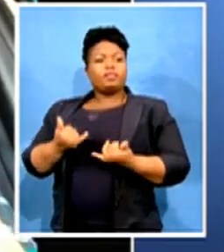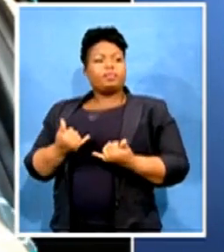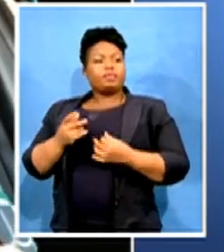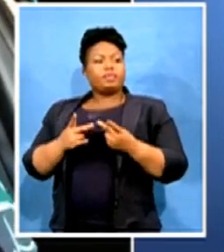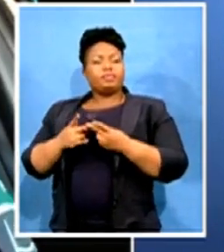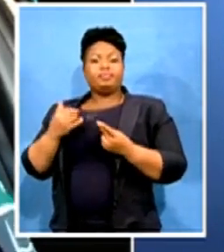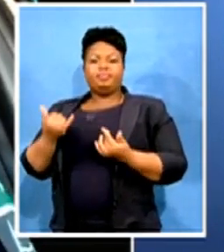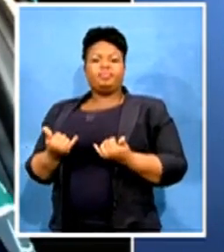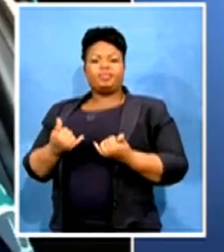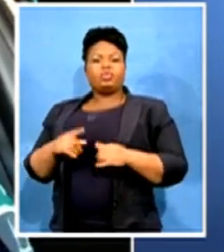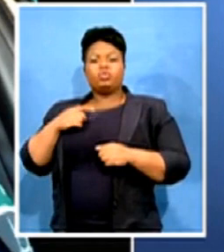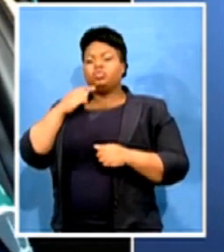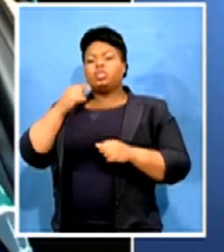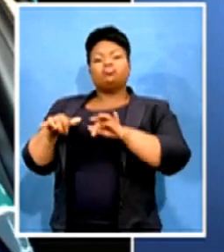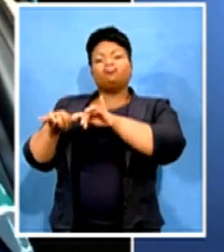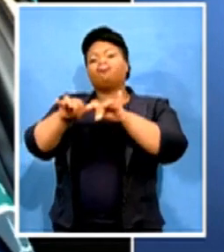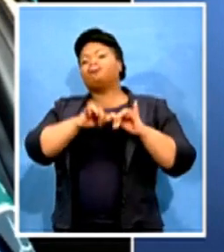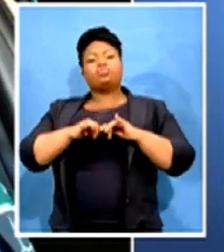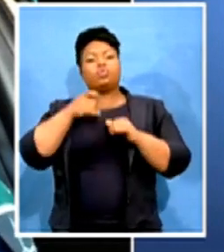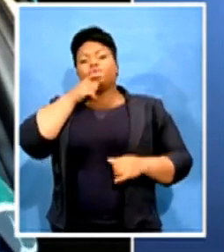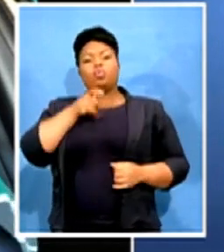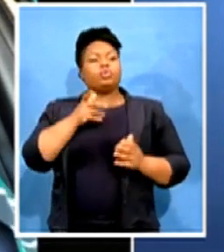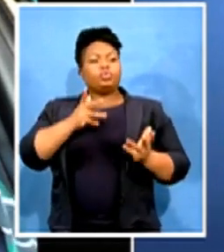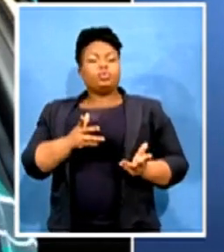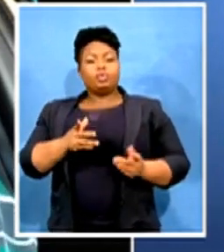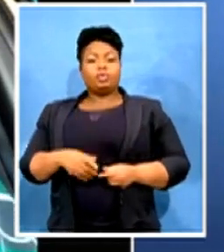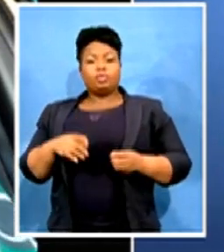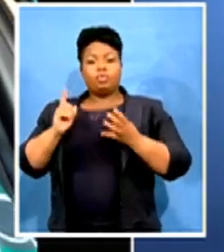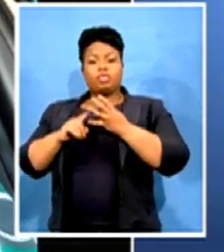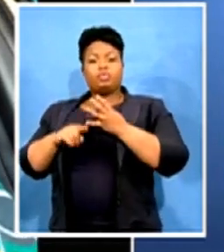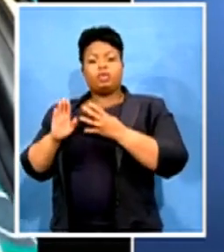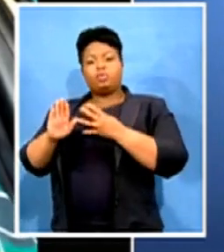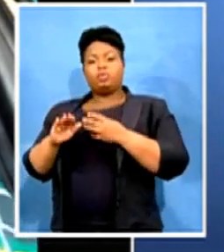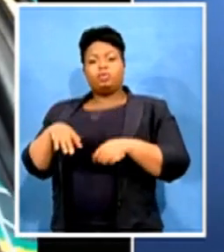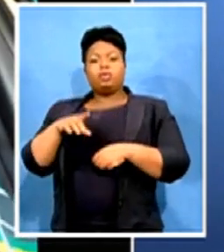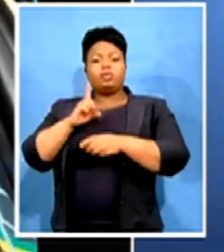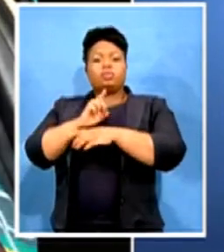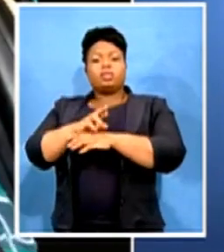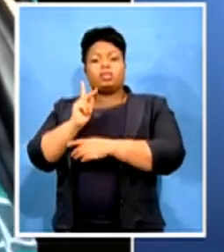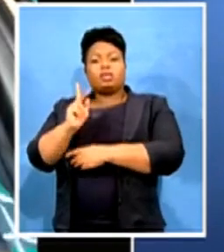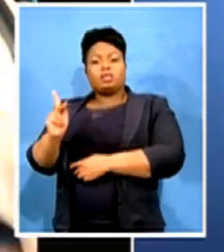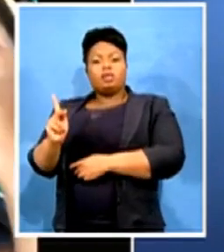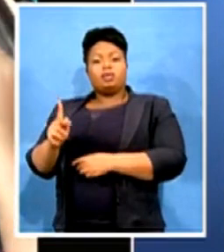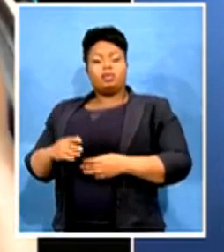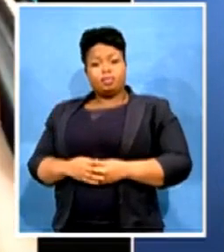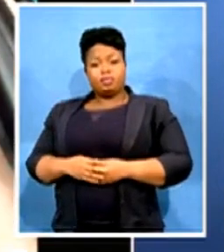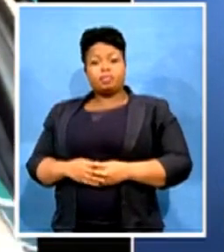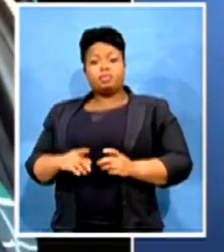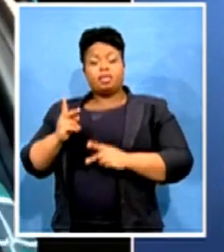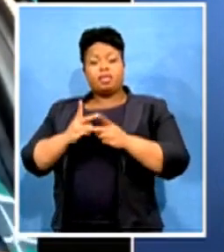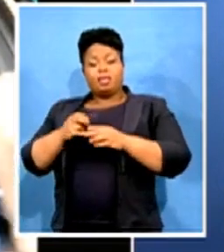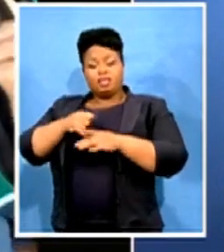Yesterday, I was in Dr. KK. Even the regional structure could not convince each other as to